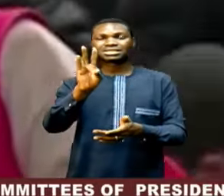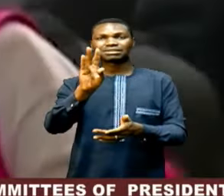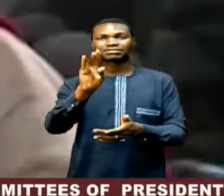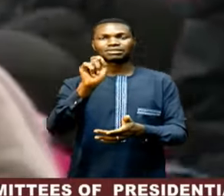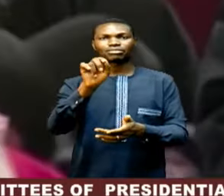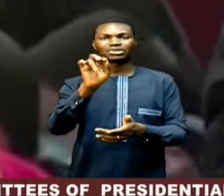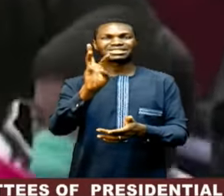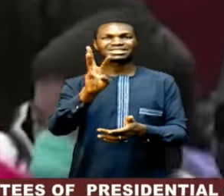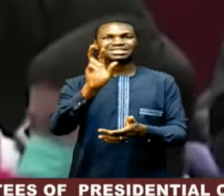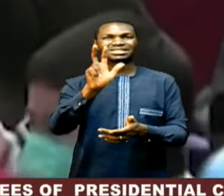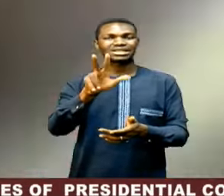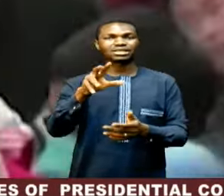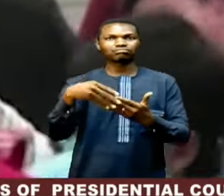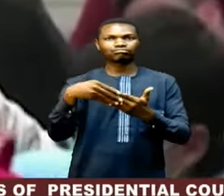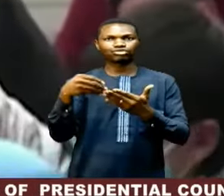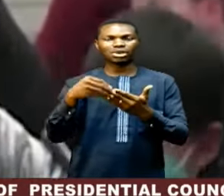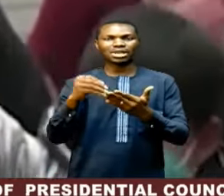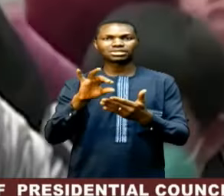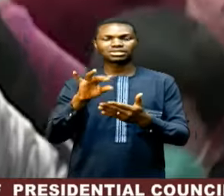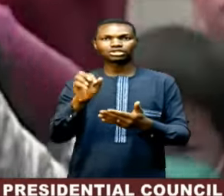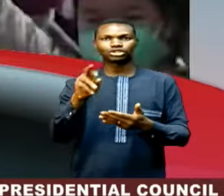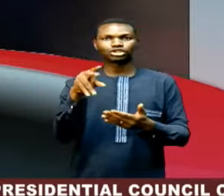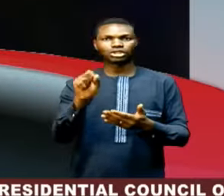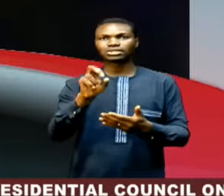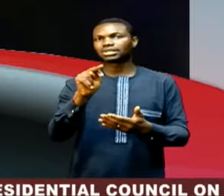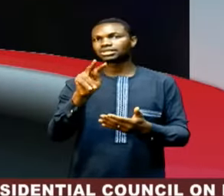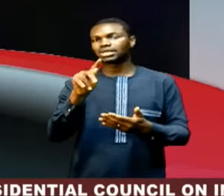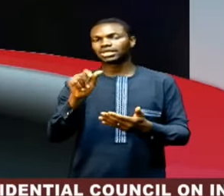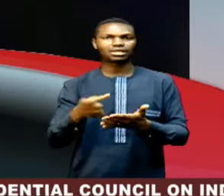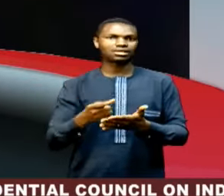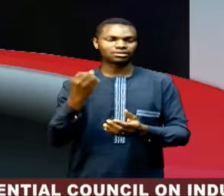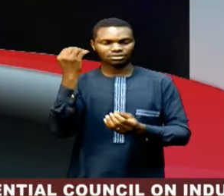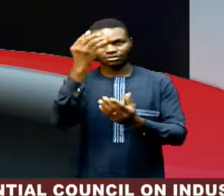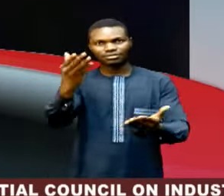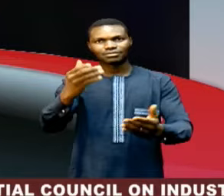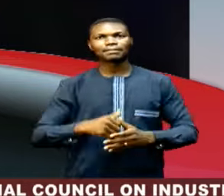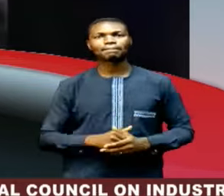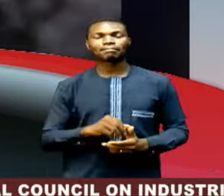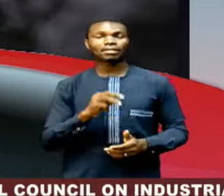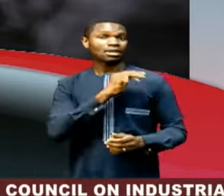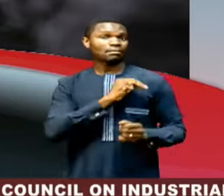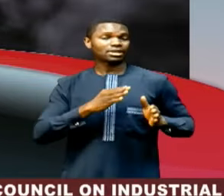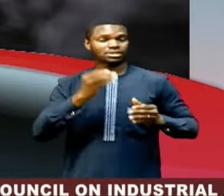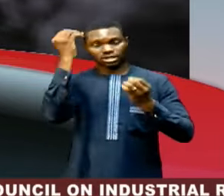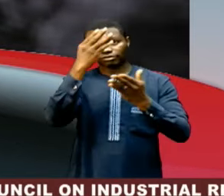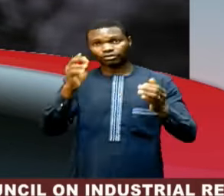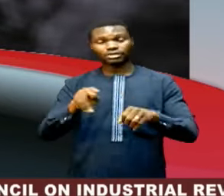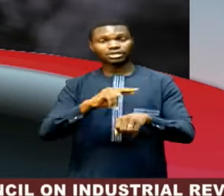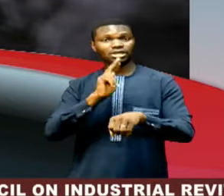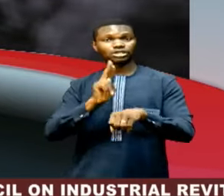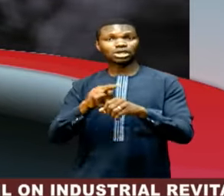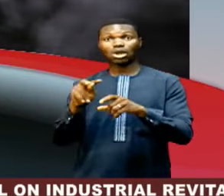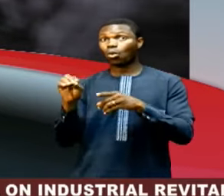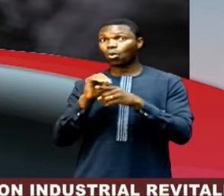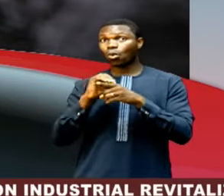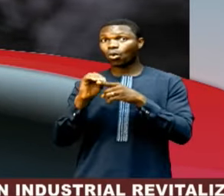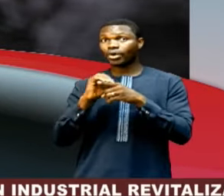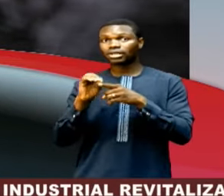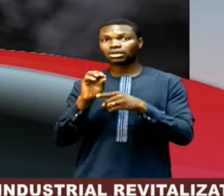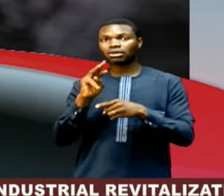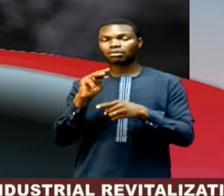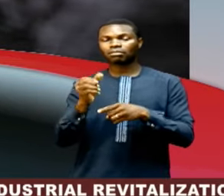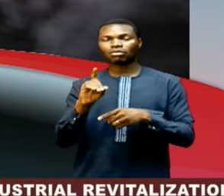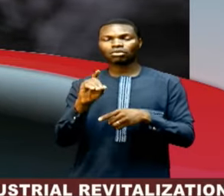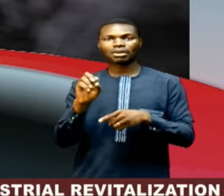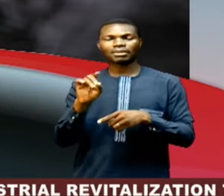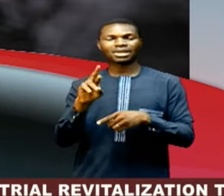Charles Alva, NTN News. Minister of Information and National Orientation, Mohamed Idris